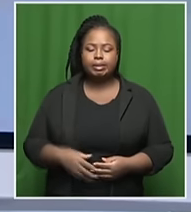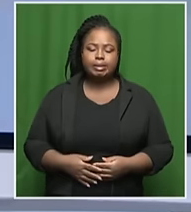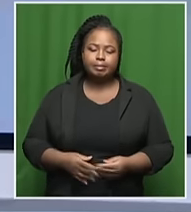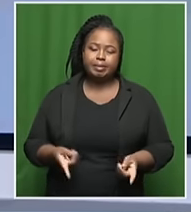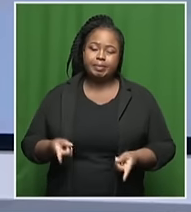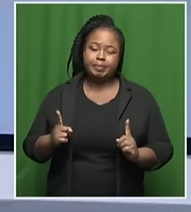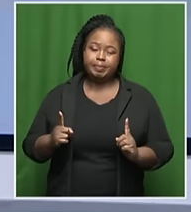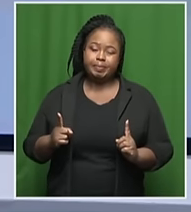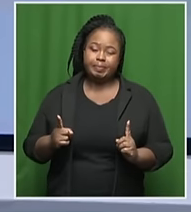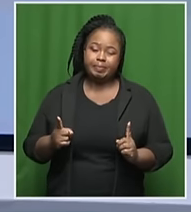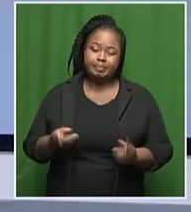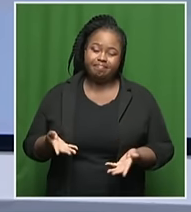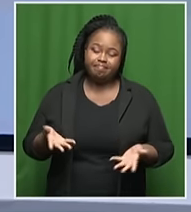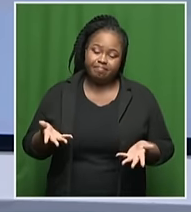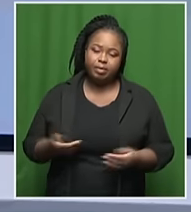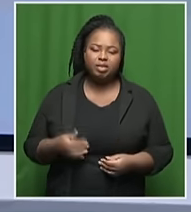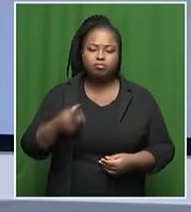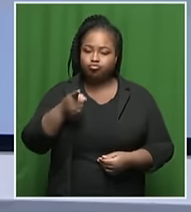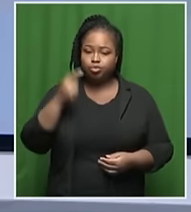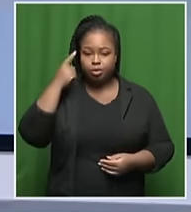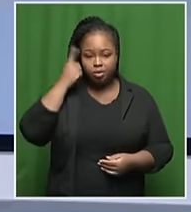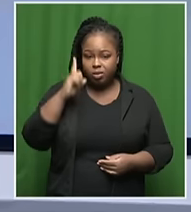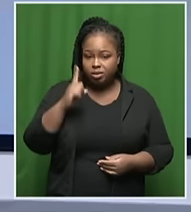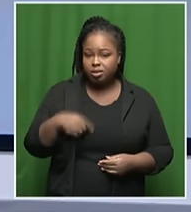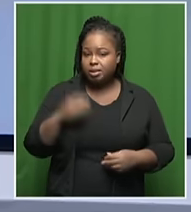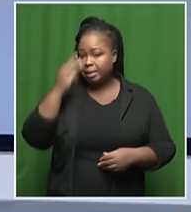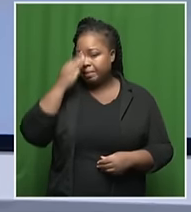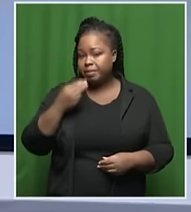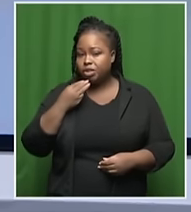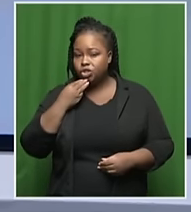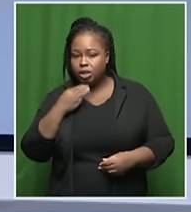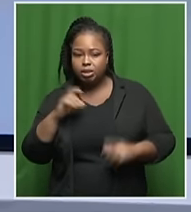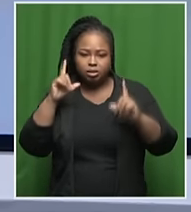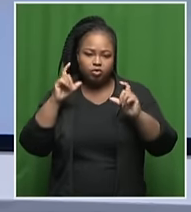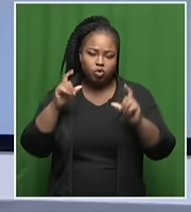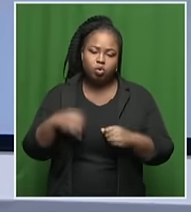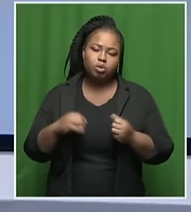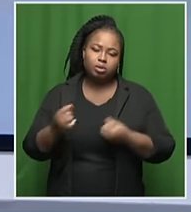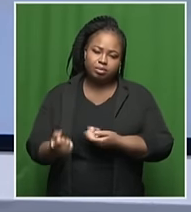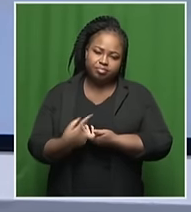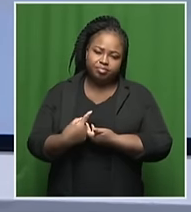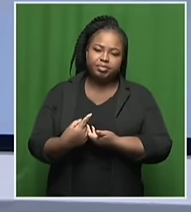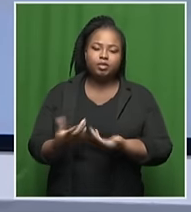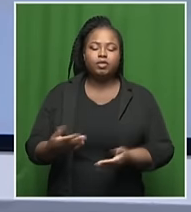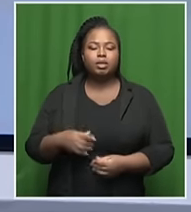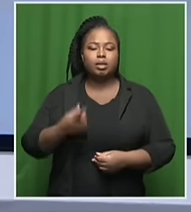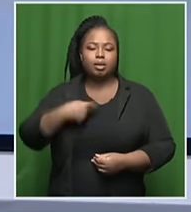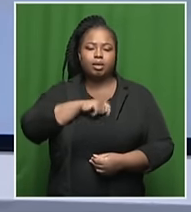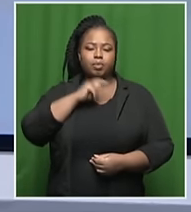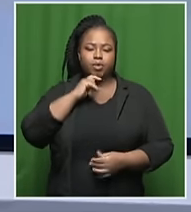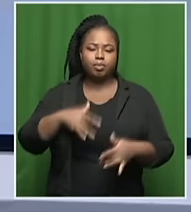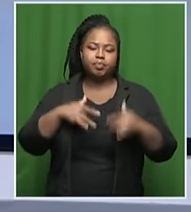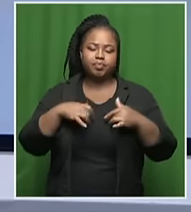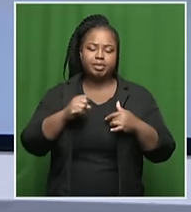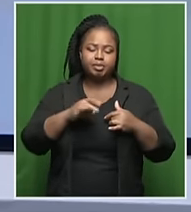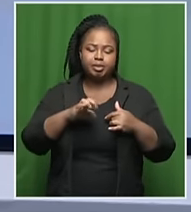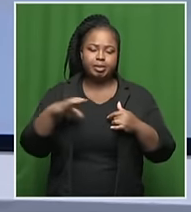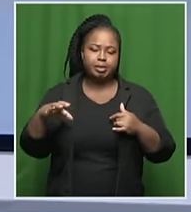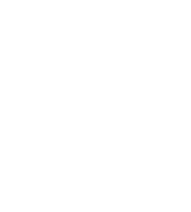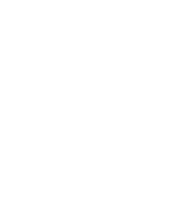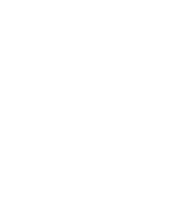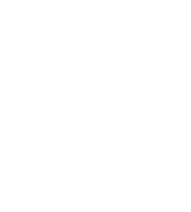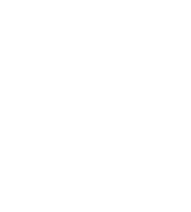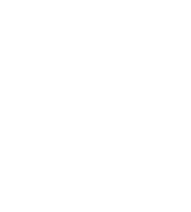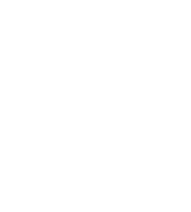way. But let us know your thoughts. If you have pictures, share those with us. Videos as well at Morning Live, SABC on